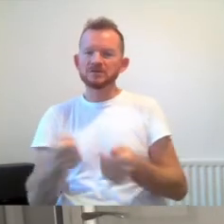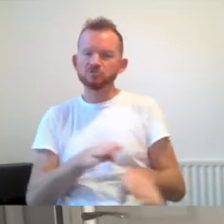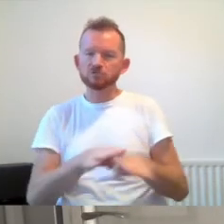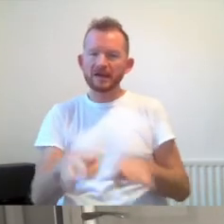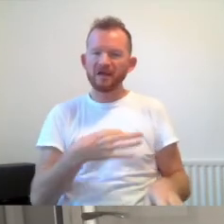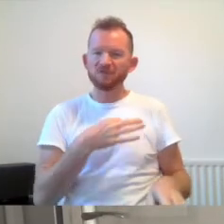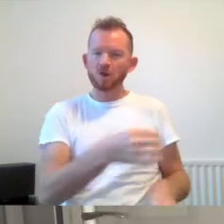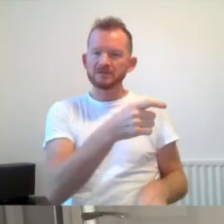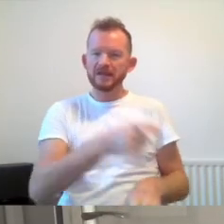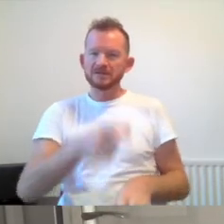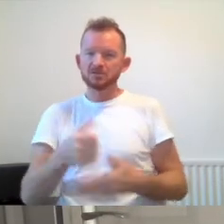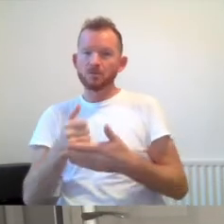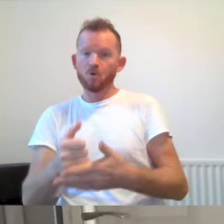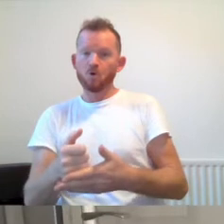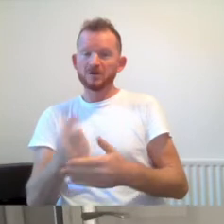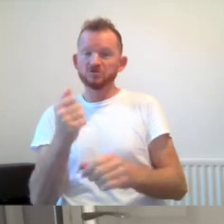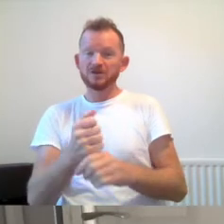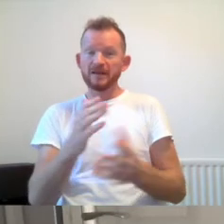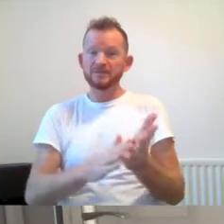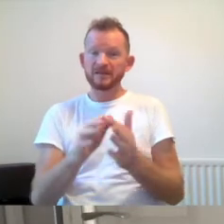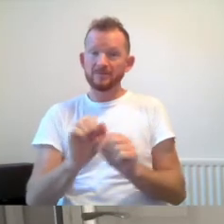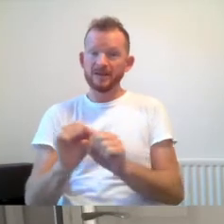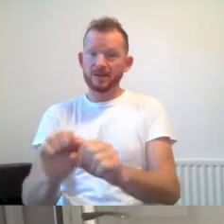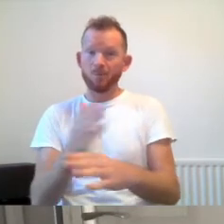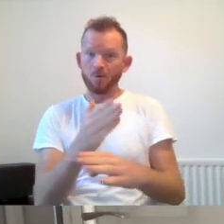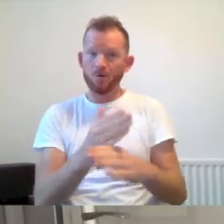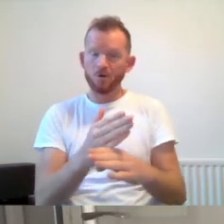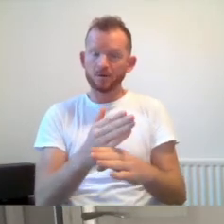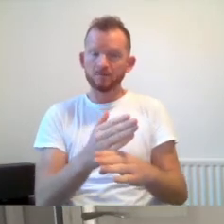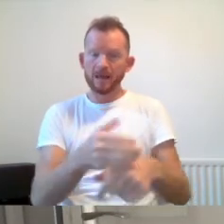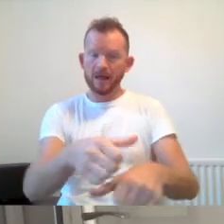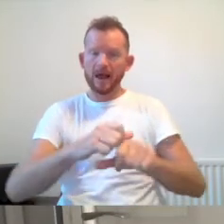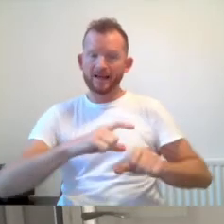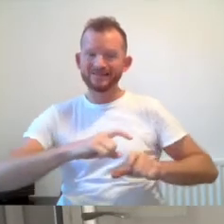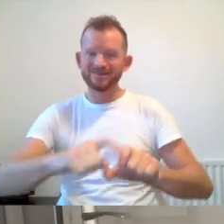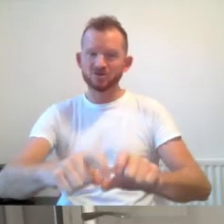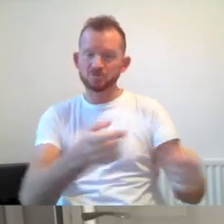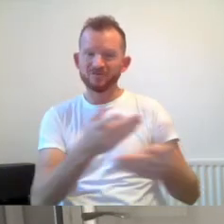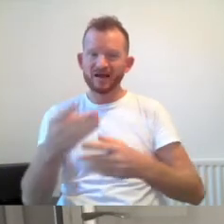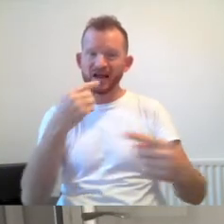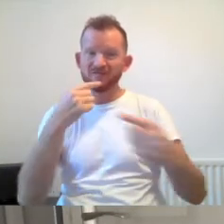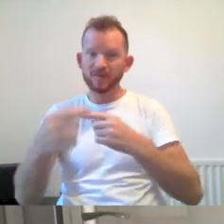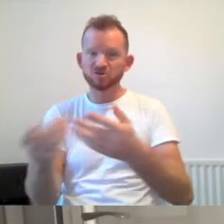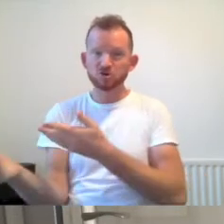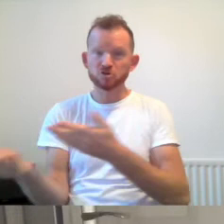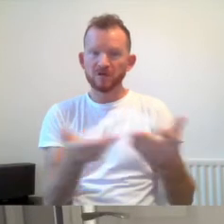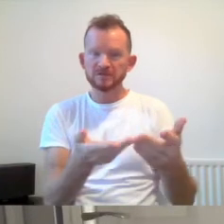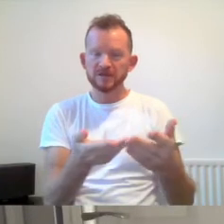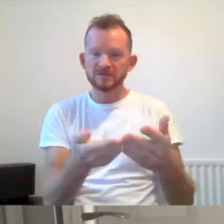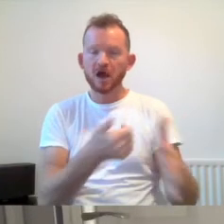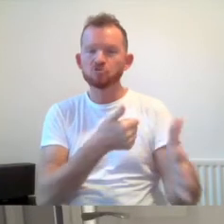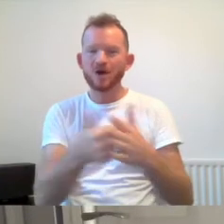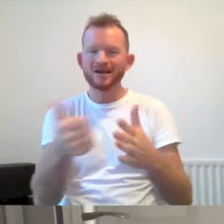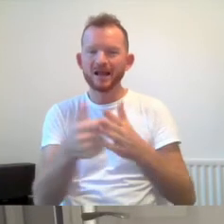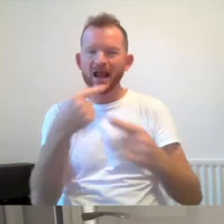support GMCDP's work. We continue to also provide the information services, regular information